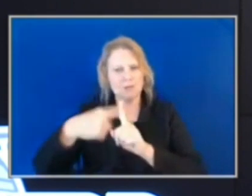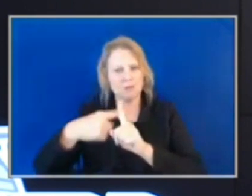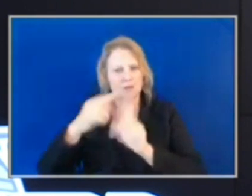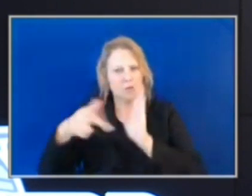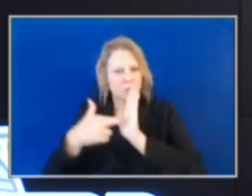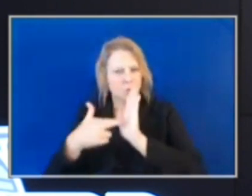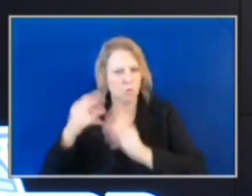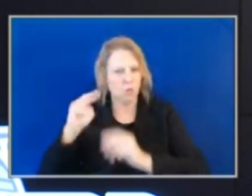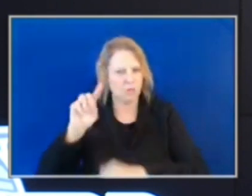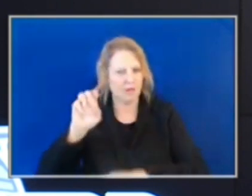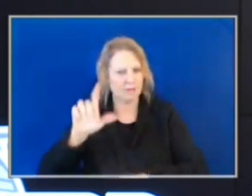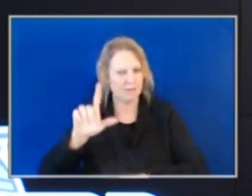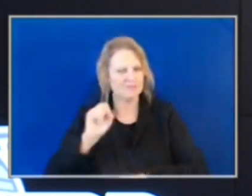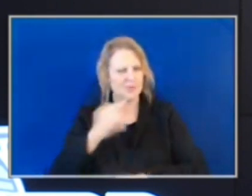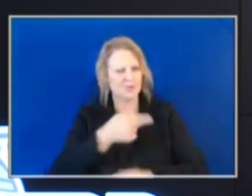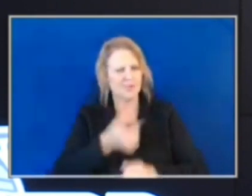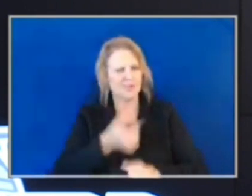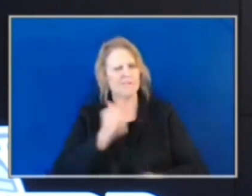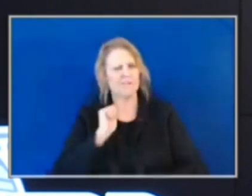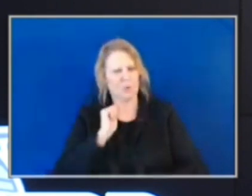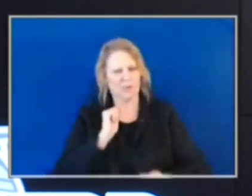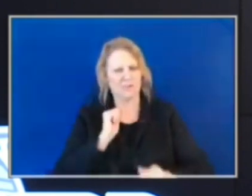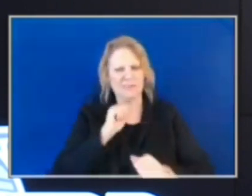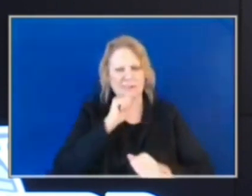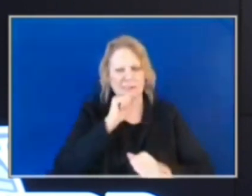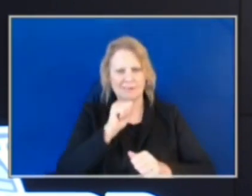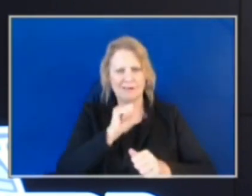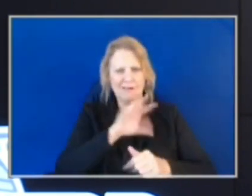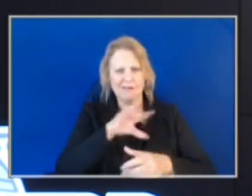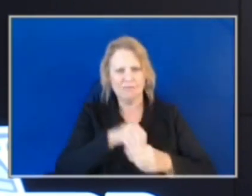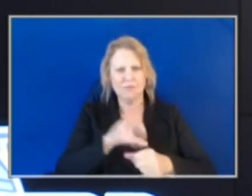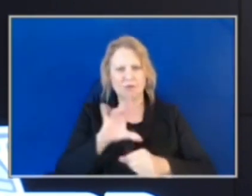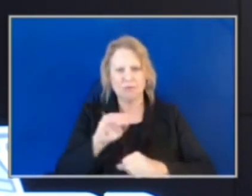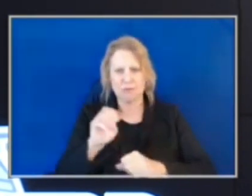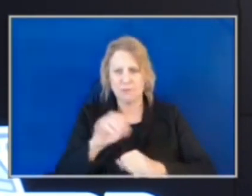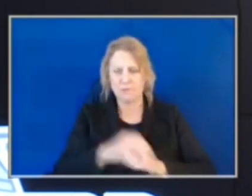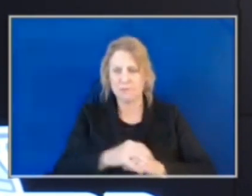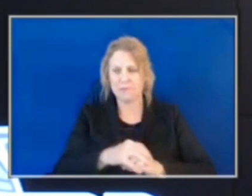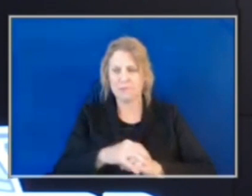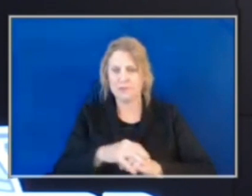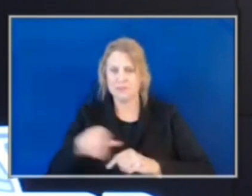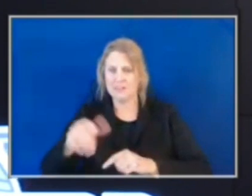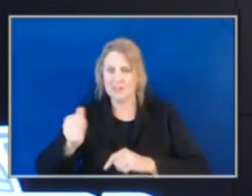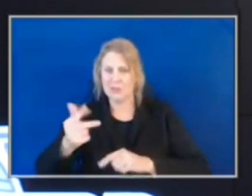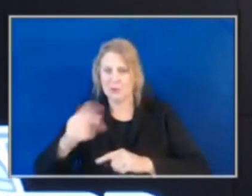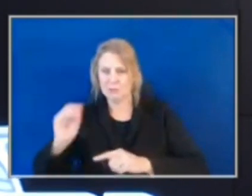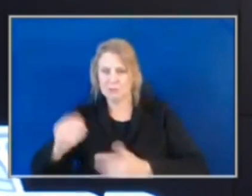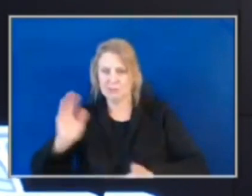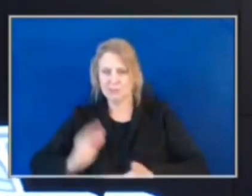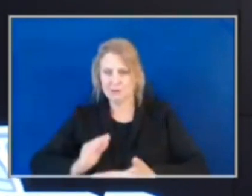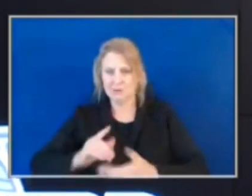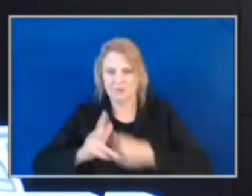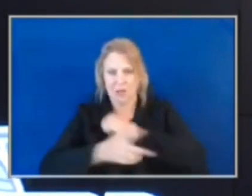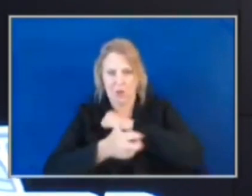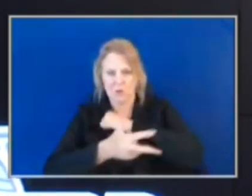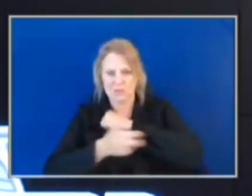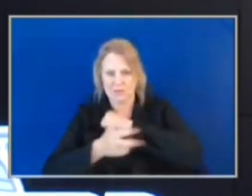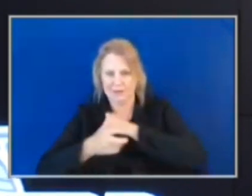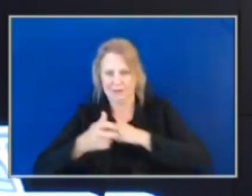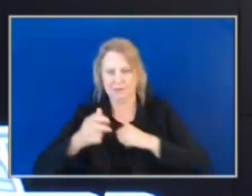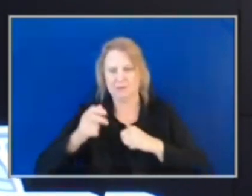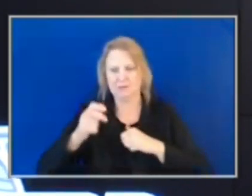residential and property, have gone down by a strong 13%, while larcenies have gone up by 4% and larcenies from auto 11%.